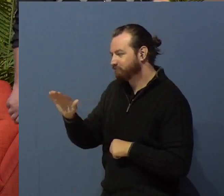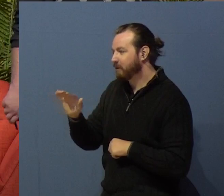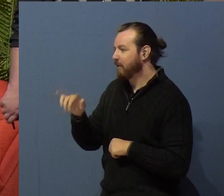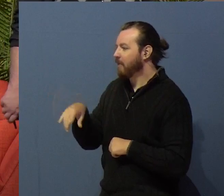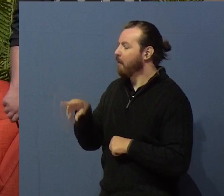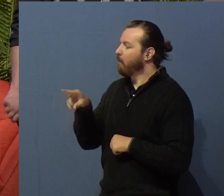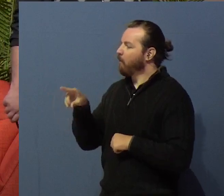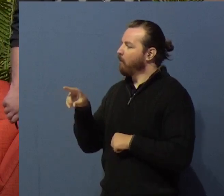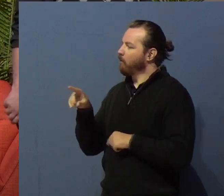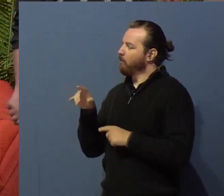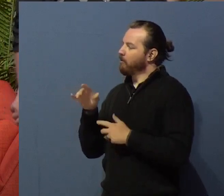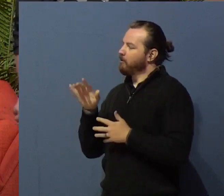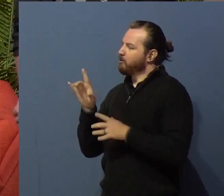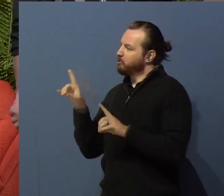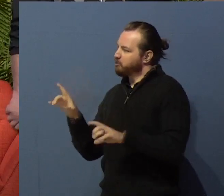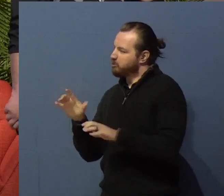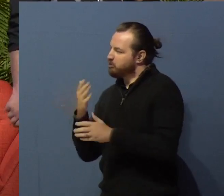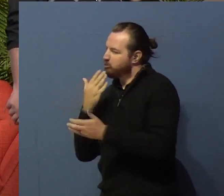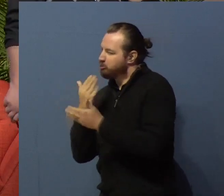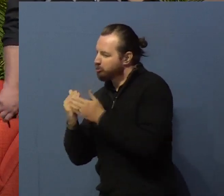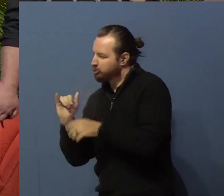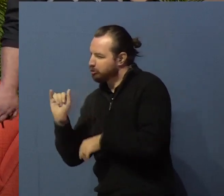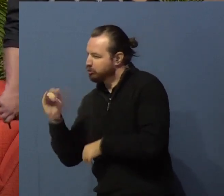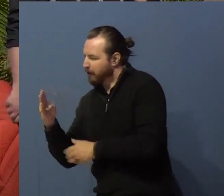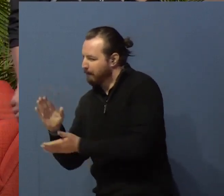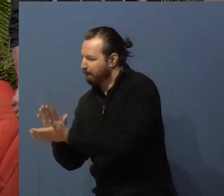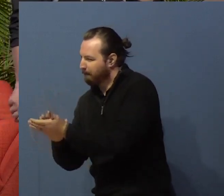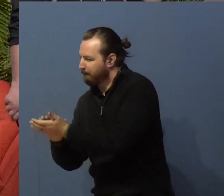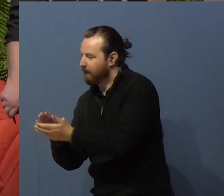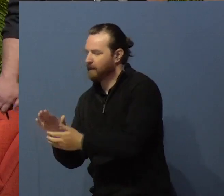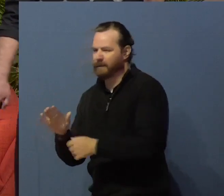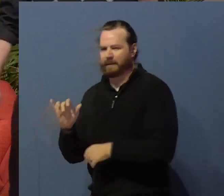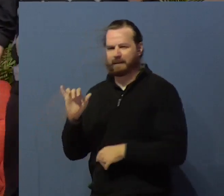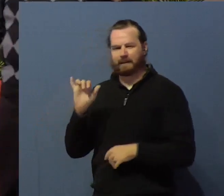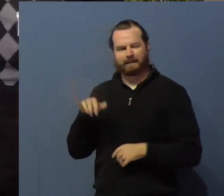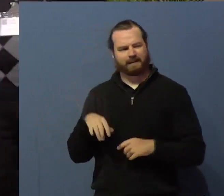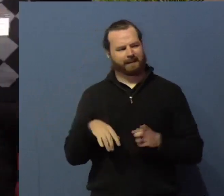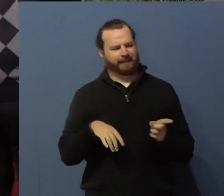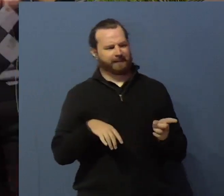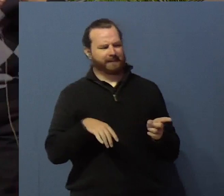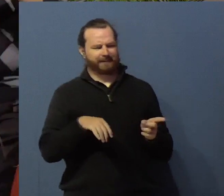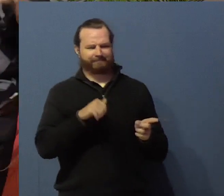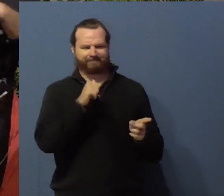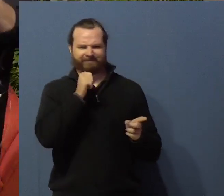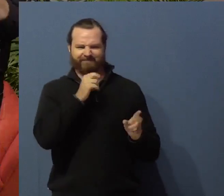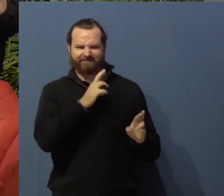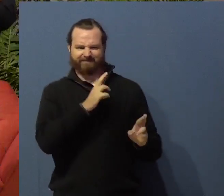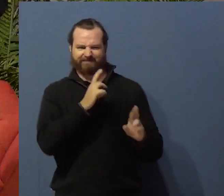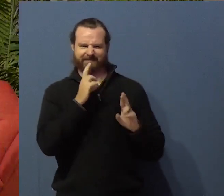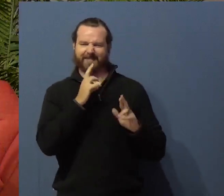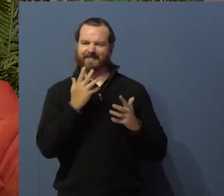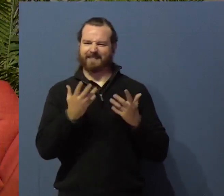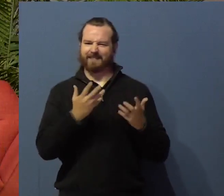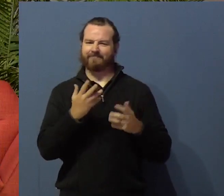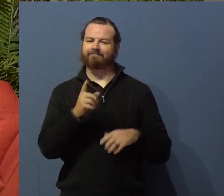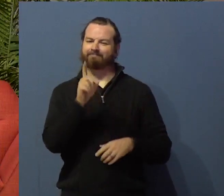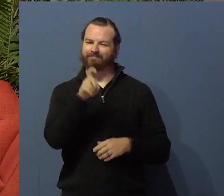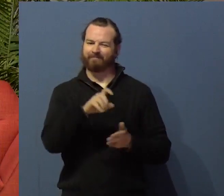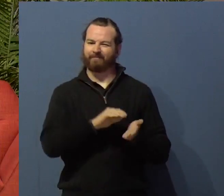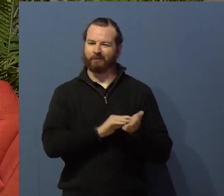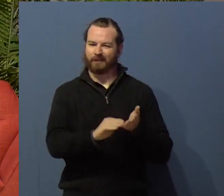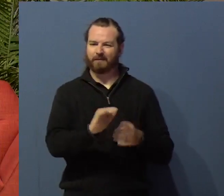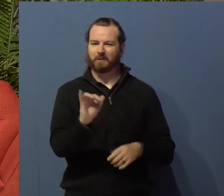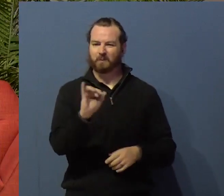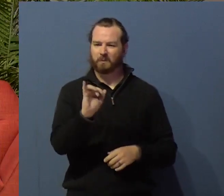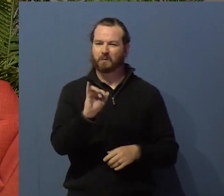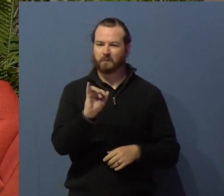of left field a little bit. We need to forgive that as well. We need to forgive all the times college counselors are going to say to you, I